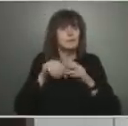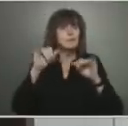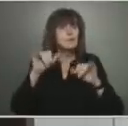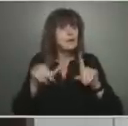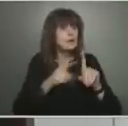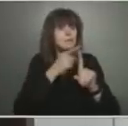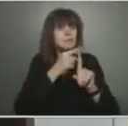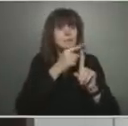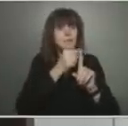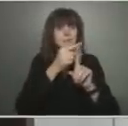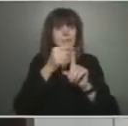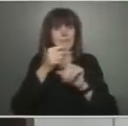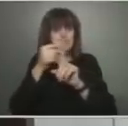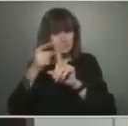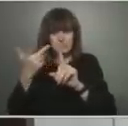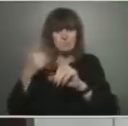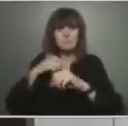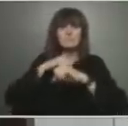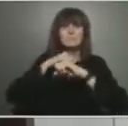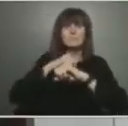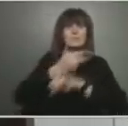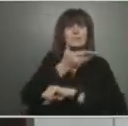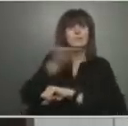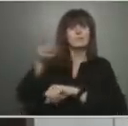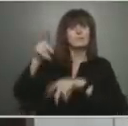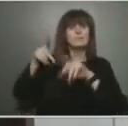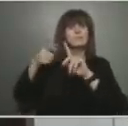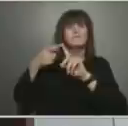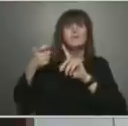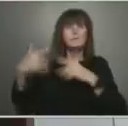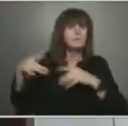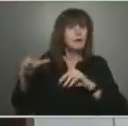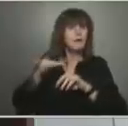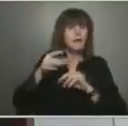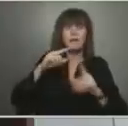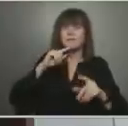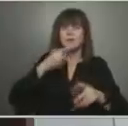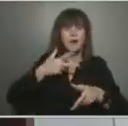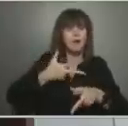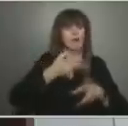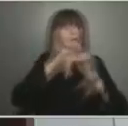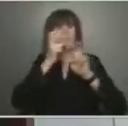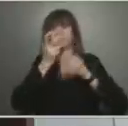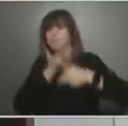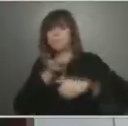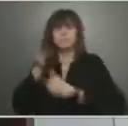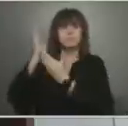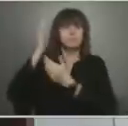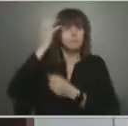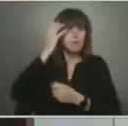outcomes of COVID-19, including hospitalization and admission to the intensive care units.